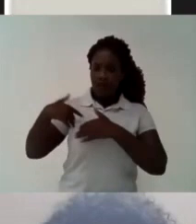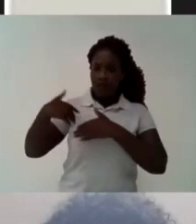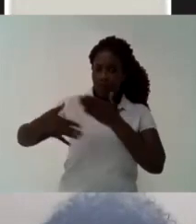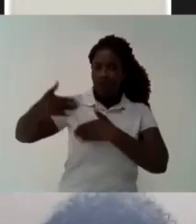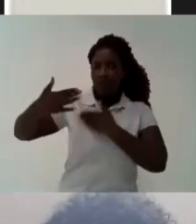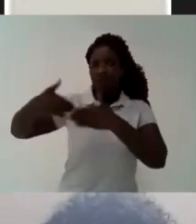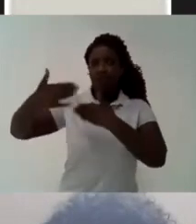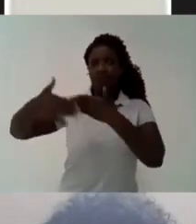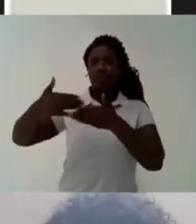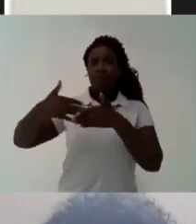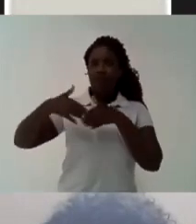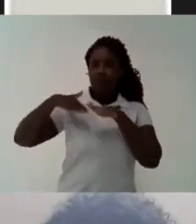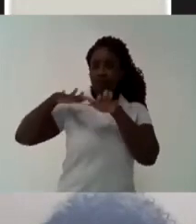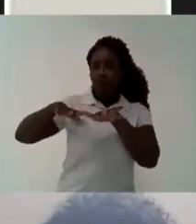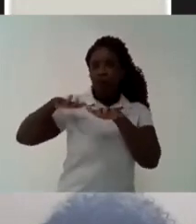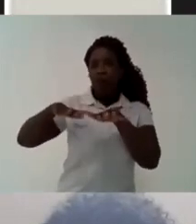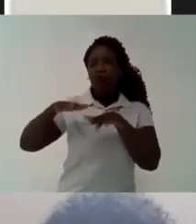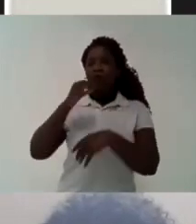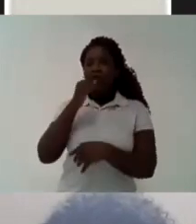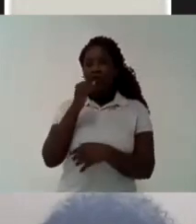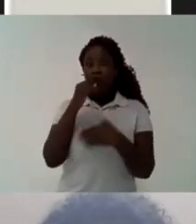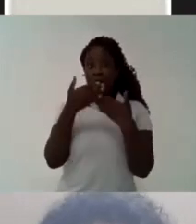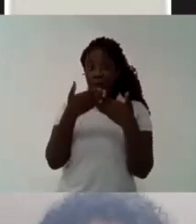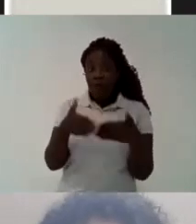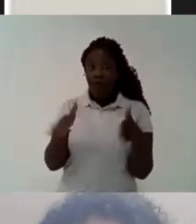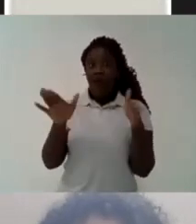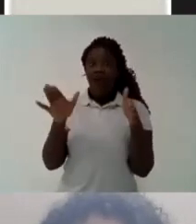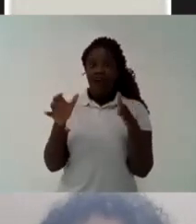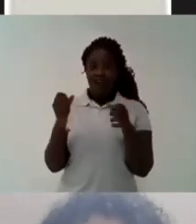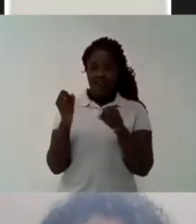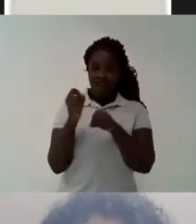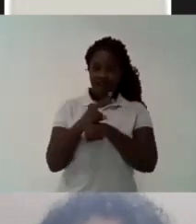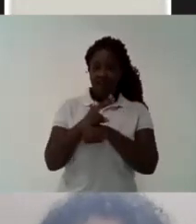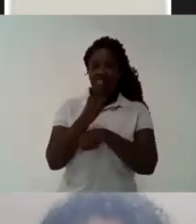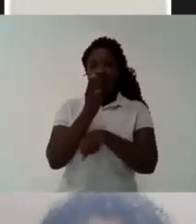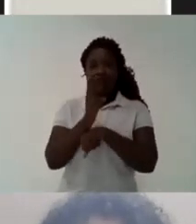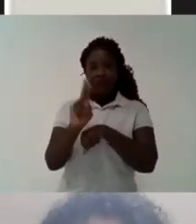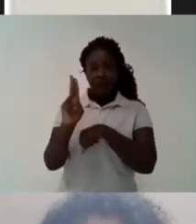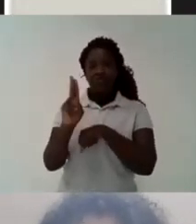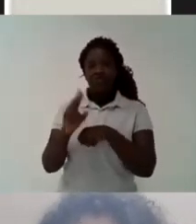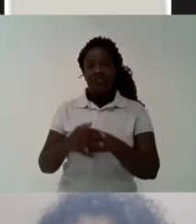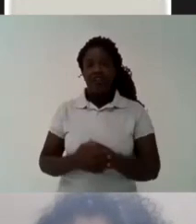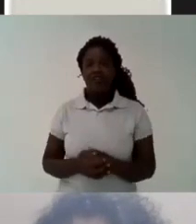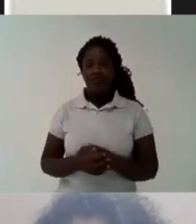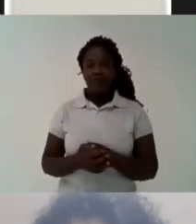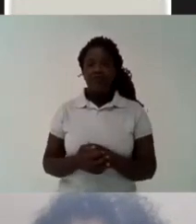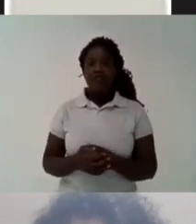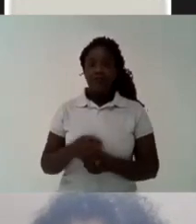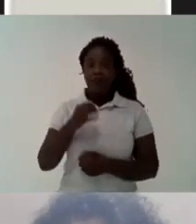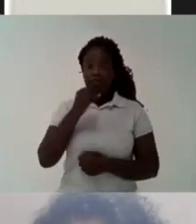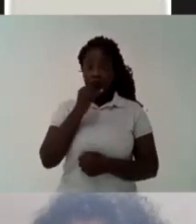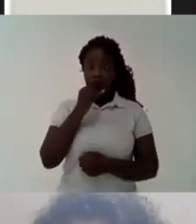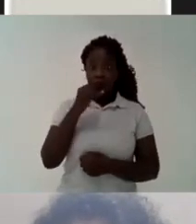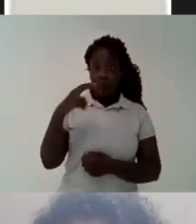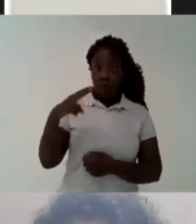of the university And because the university, the public university represents